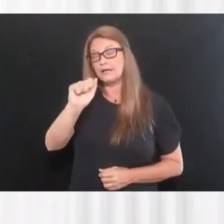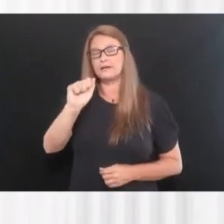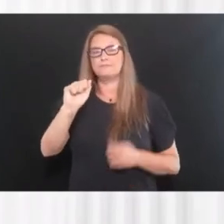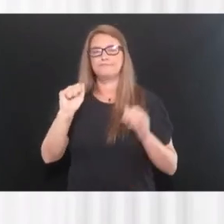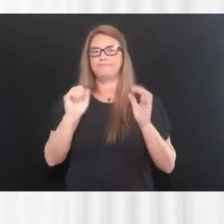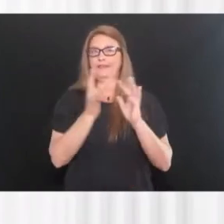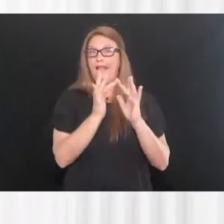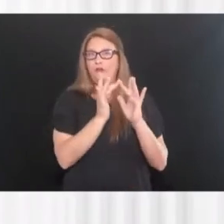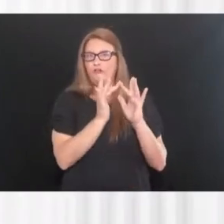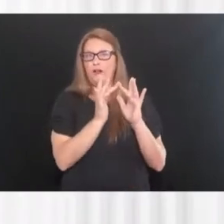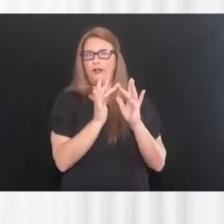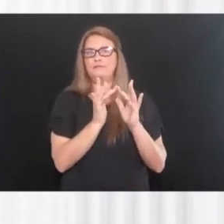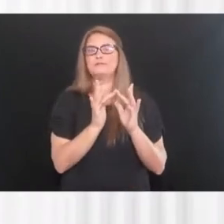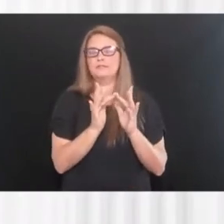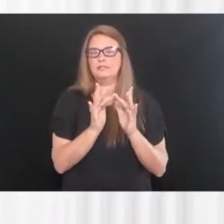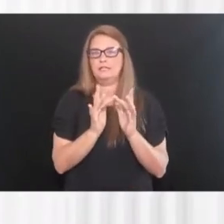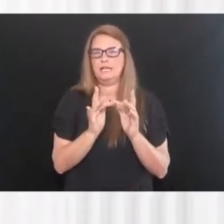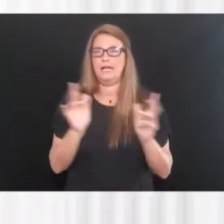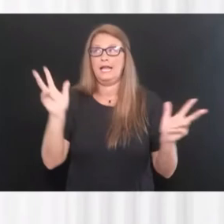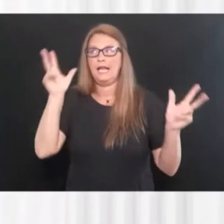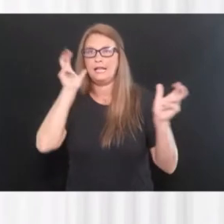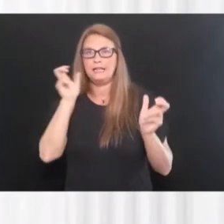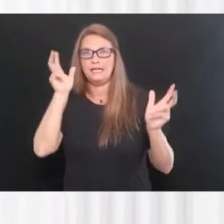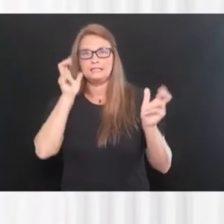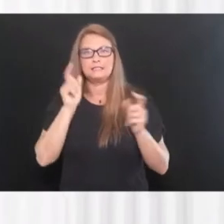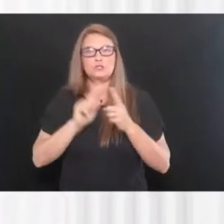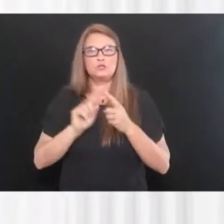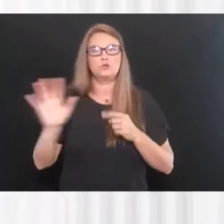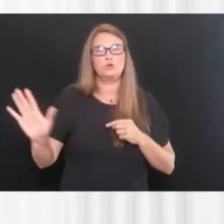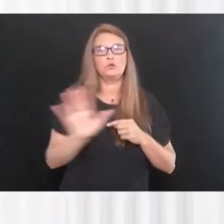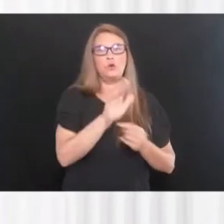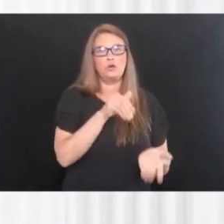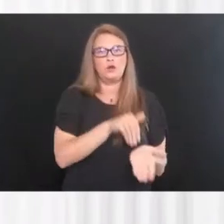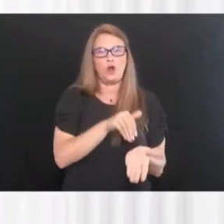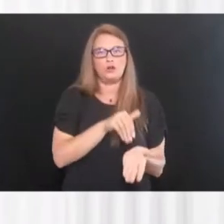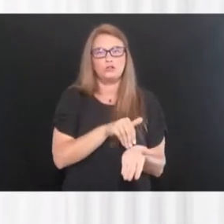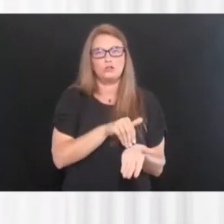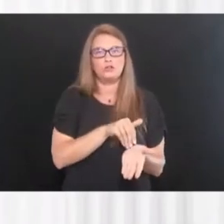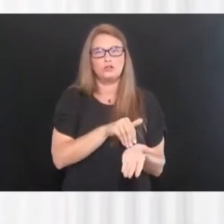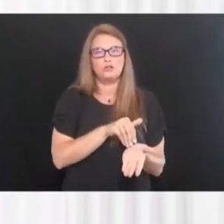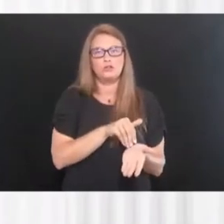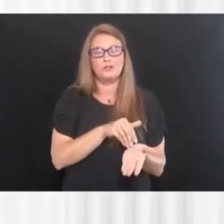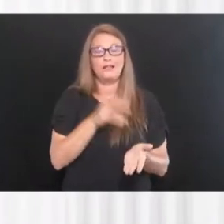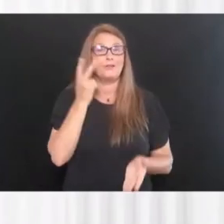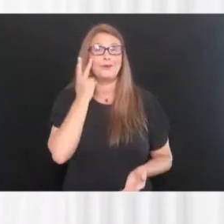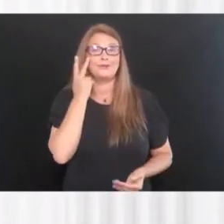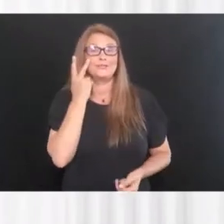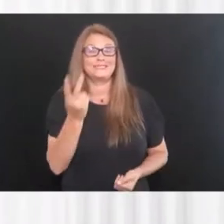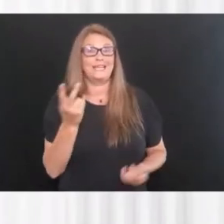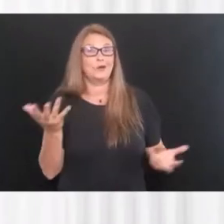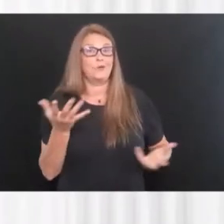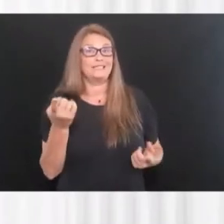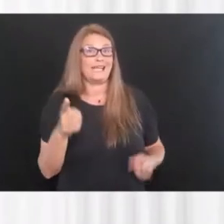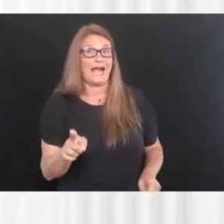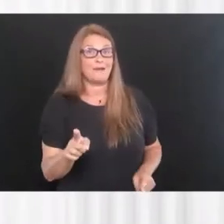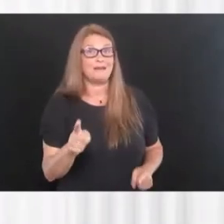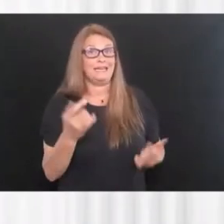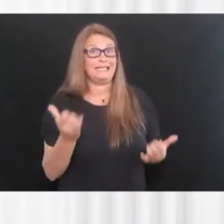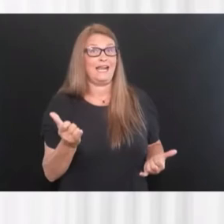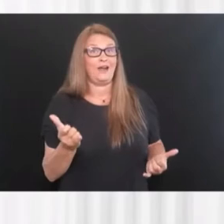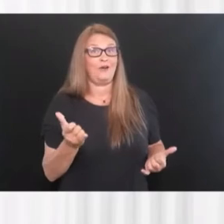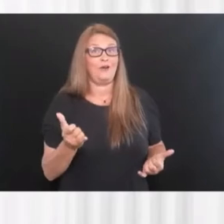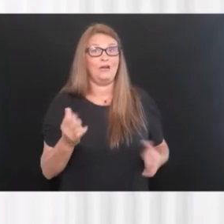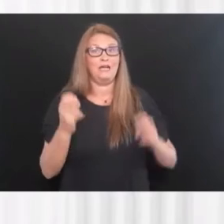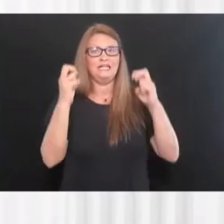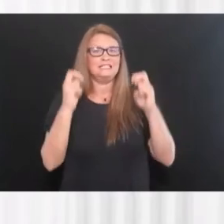internet, listen to your, your local providers that are seeing this firsthand that are having to sit